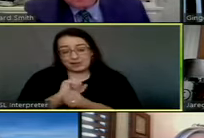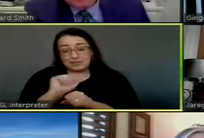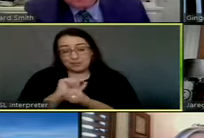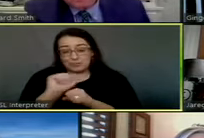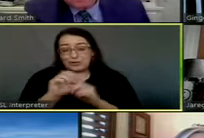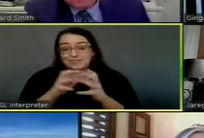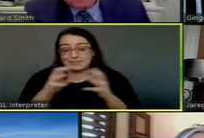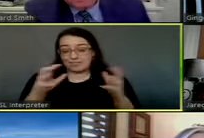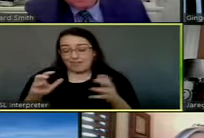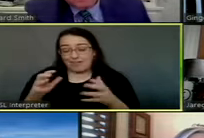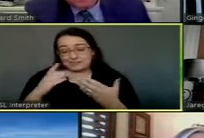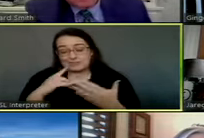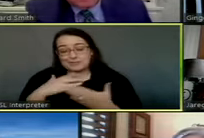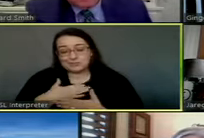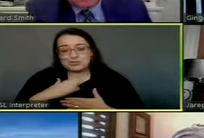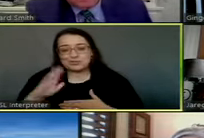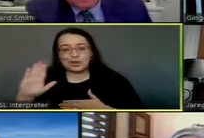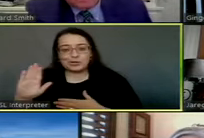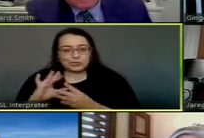appreciate it.